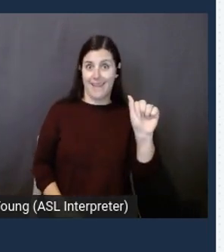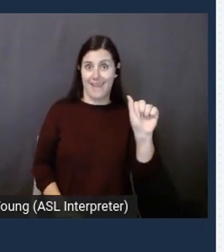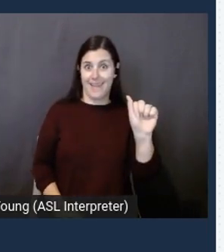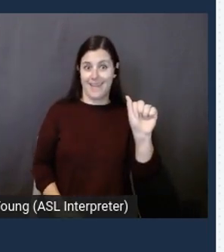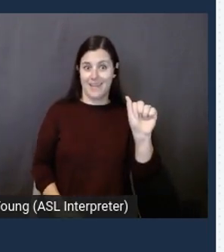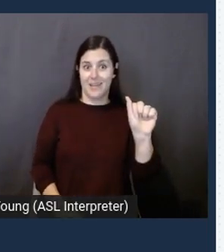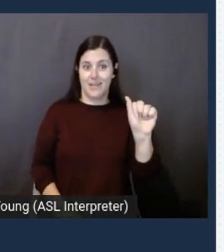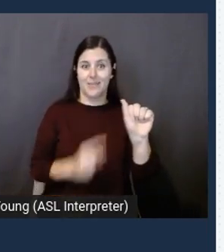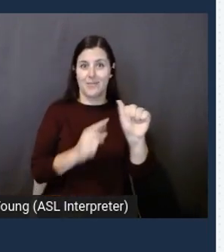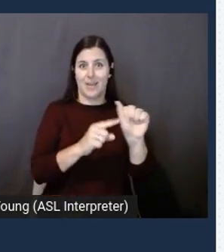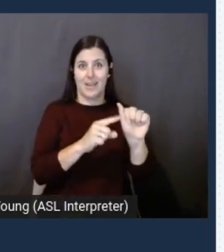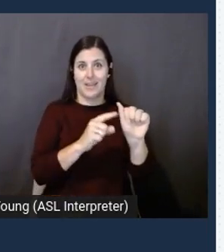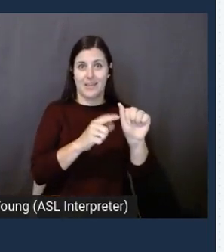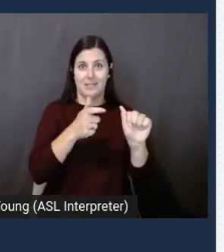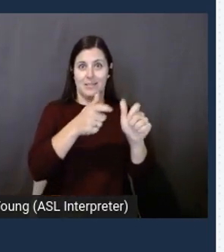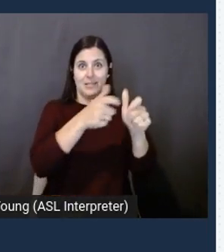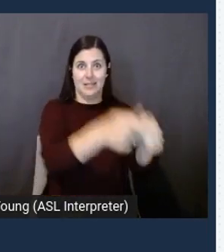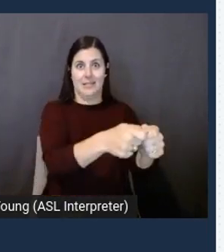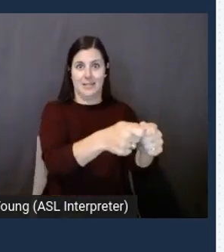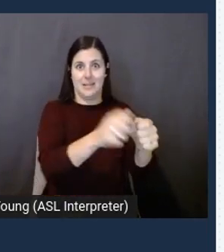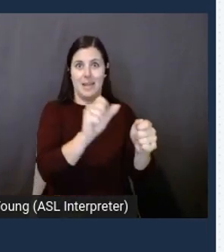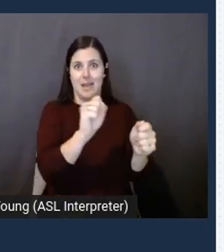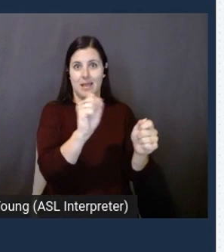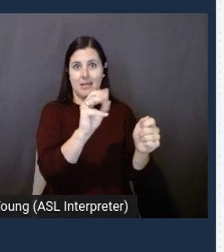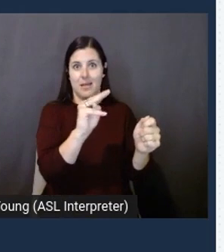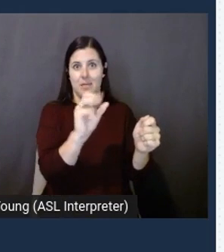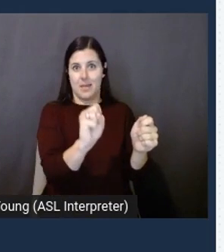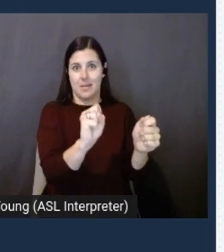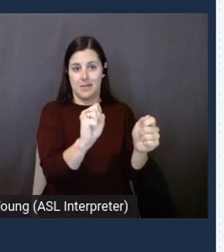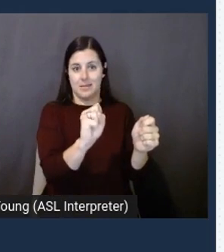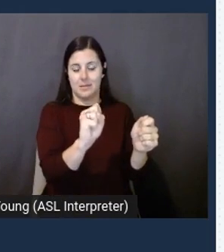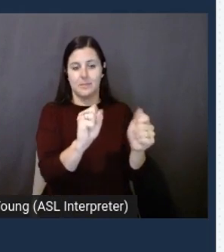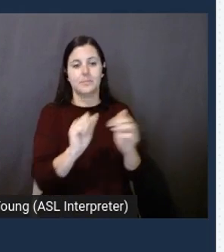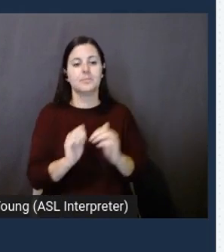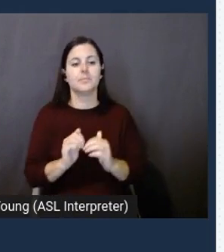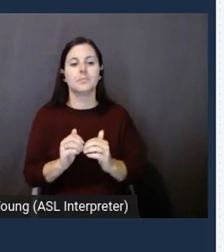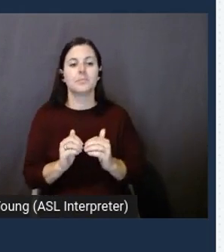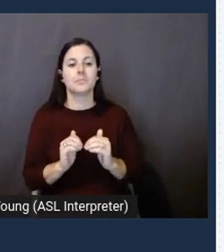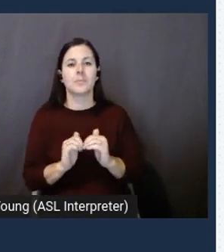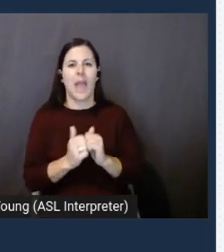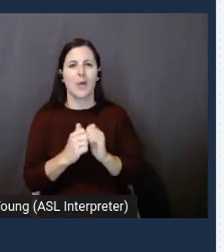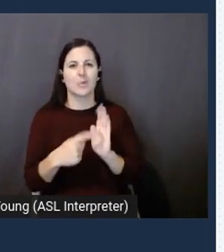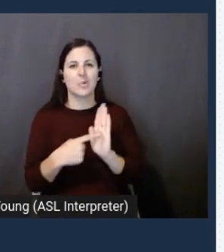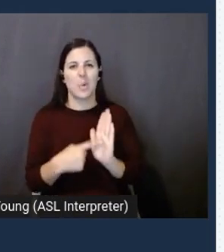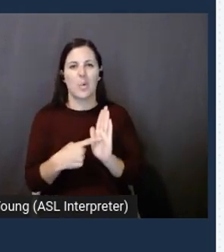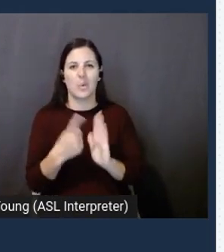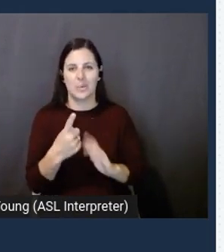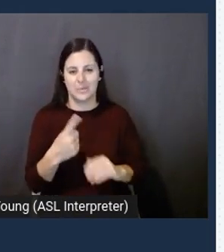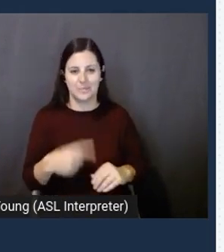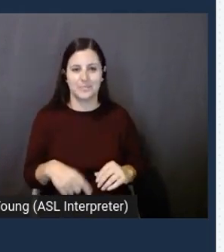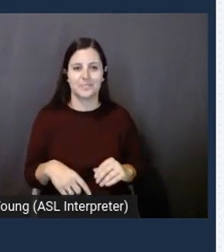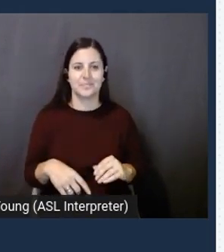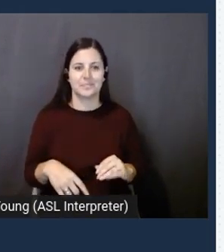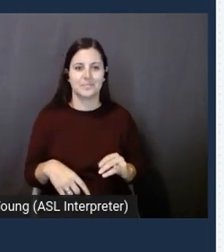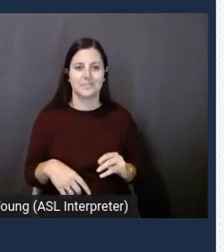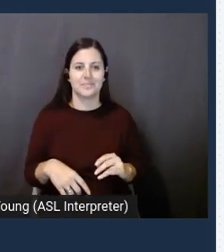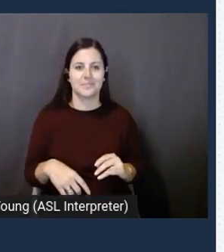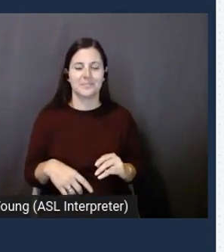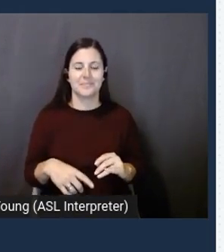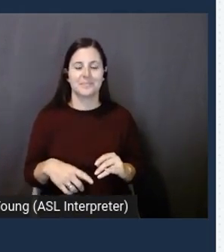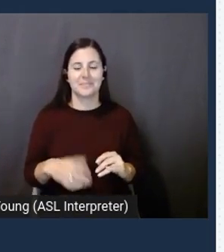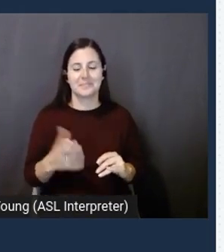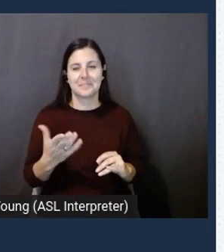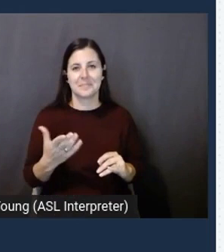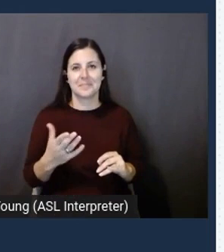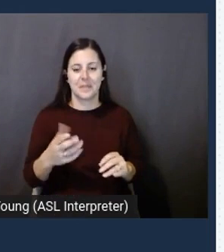that's going to get an SMS. And the easiest way for me to show that to you is, once this